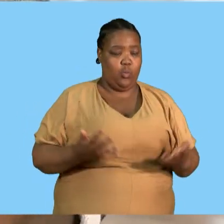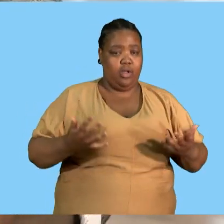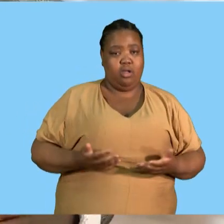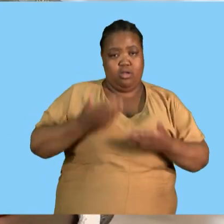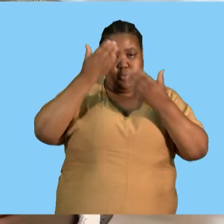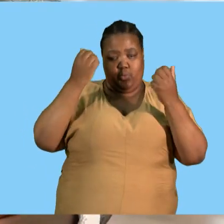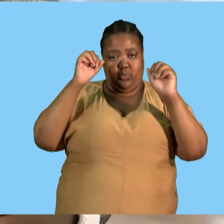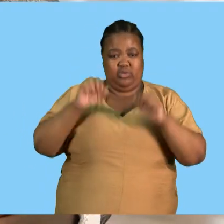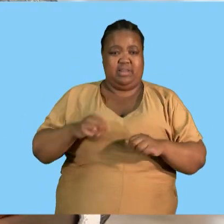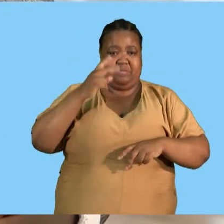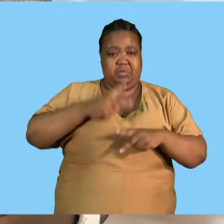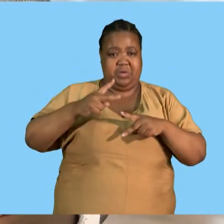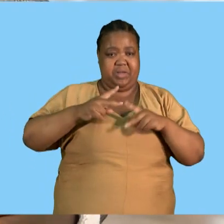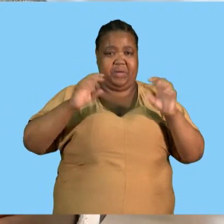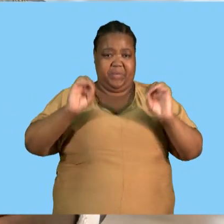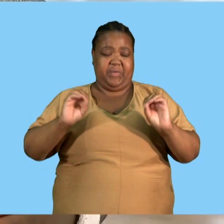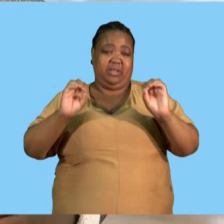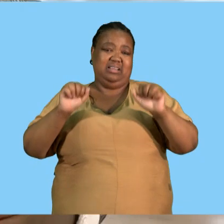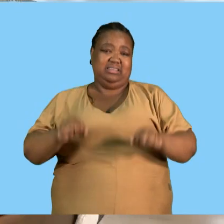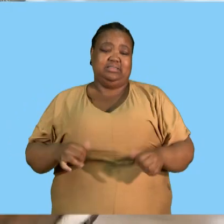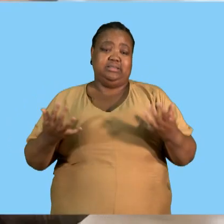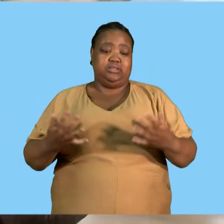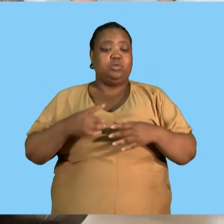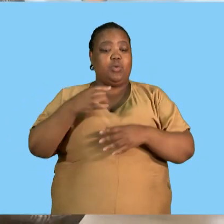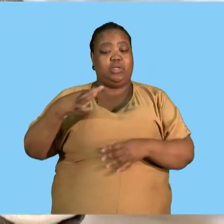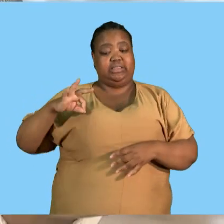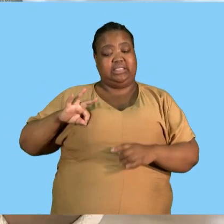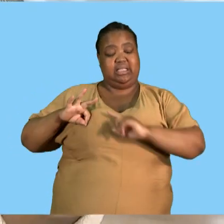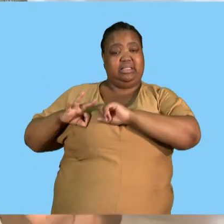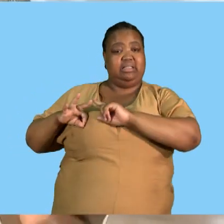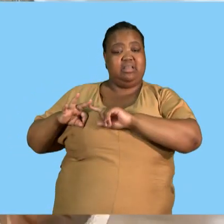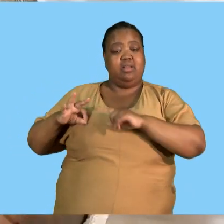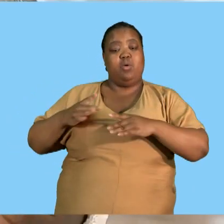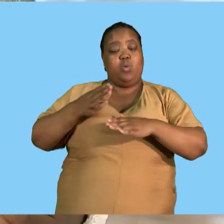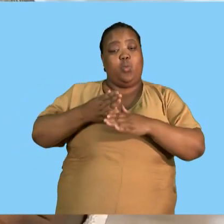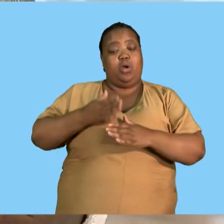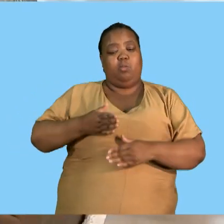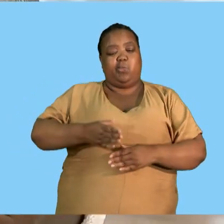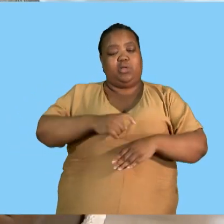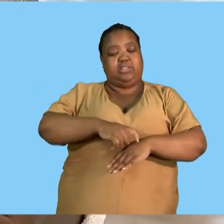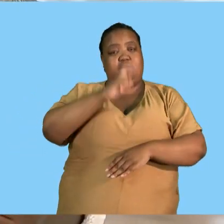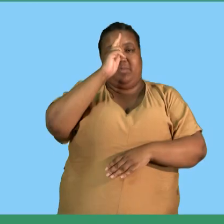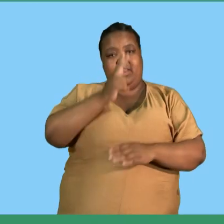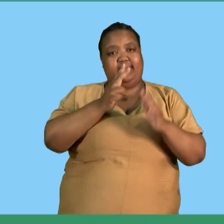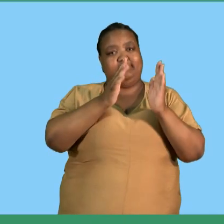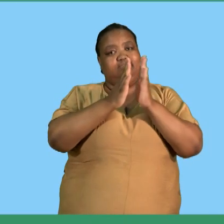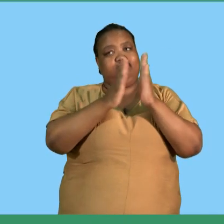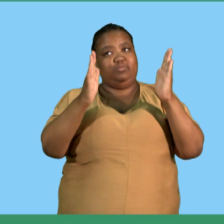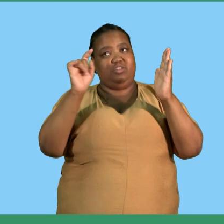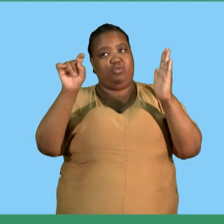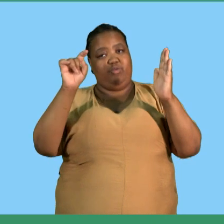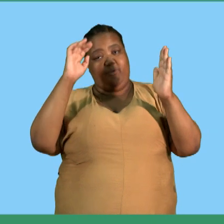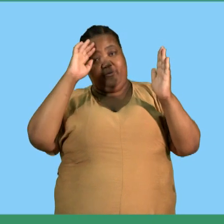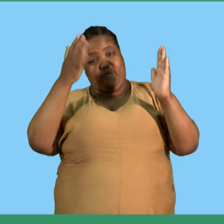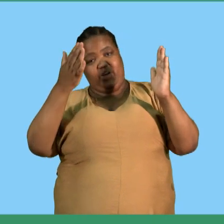because it's abuse of work time you get paid to be at work between eight and five o'clock so as it states there that the truck driver does not